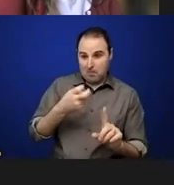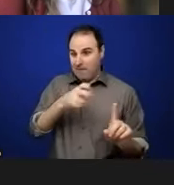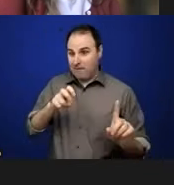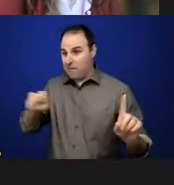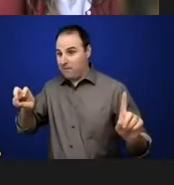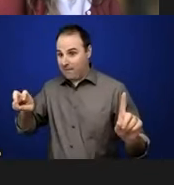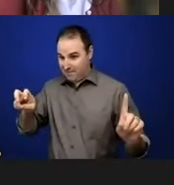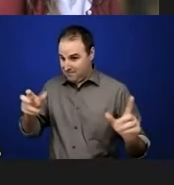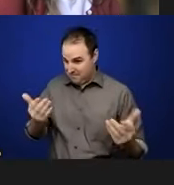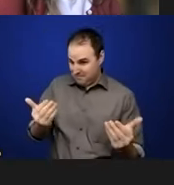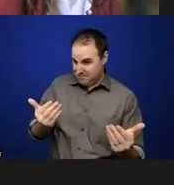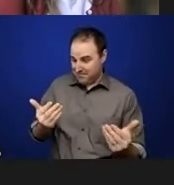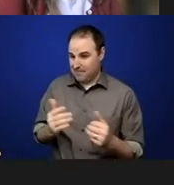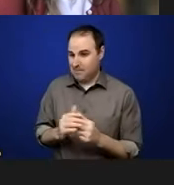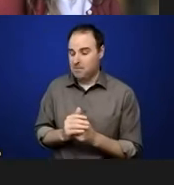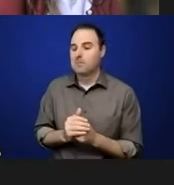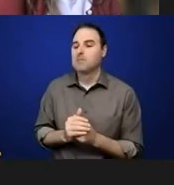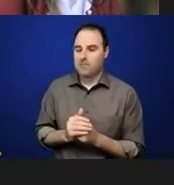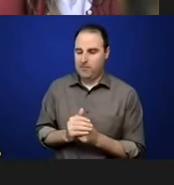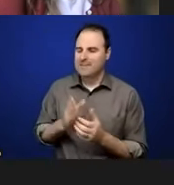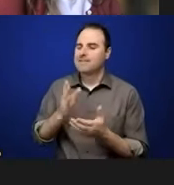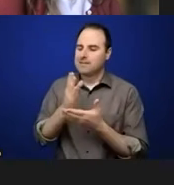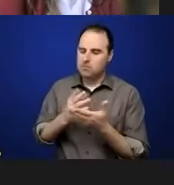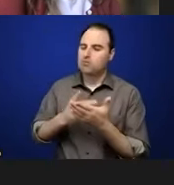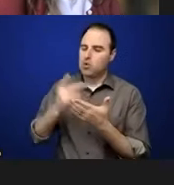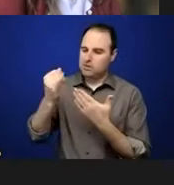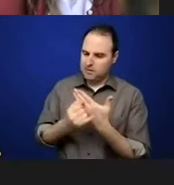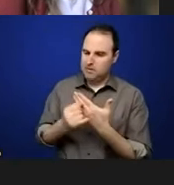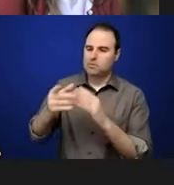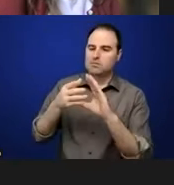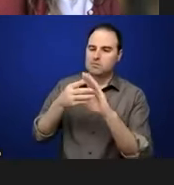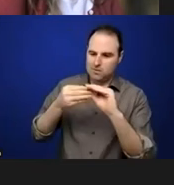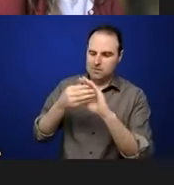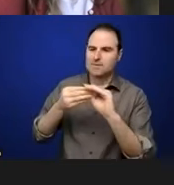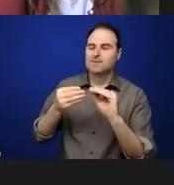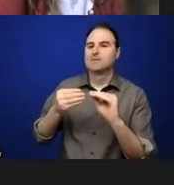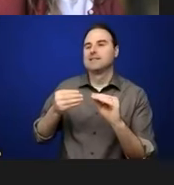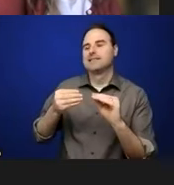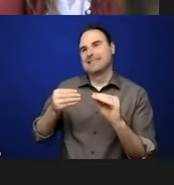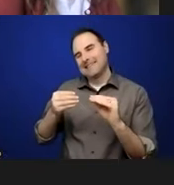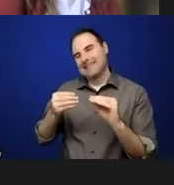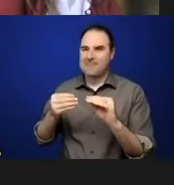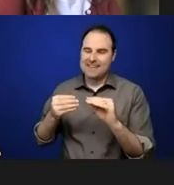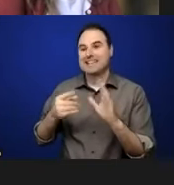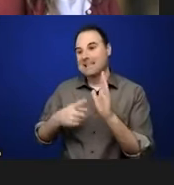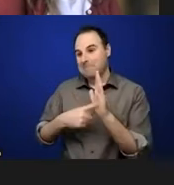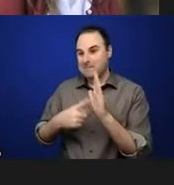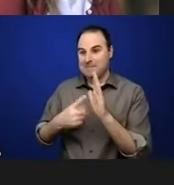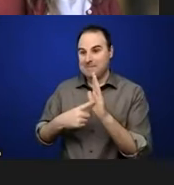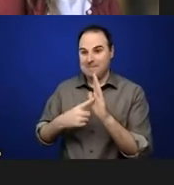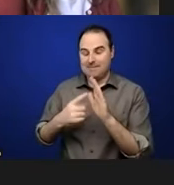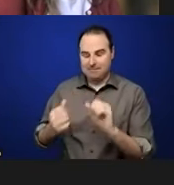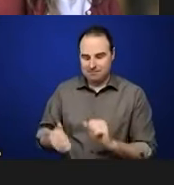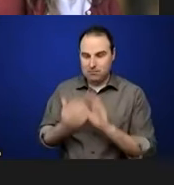that, that we've heard about, there are moments where there's a challenge that happens. And how do you